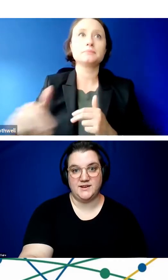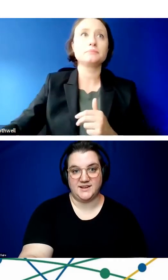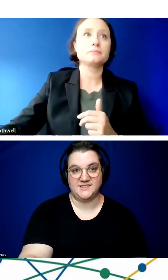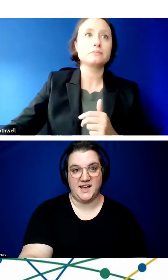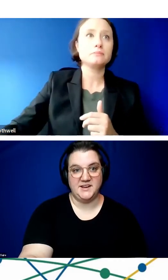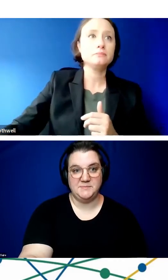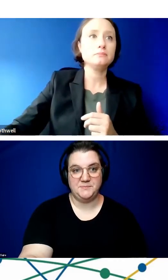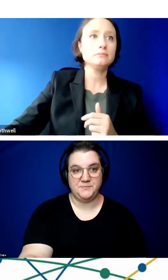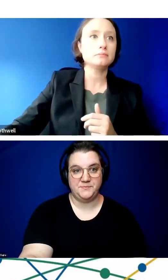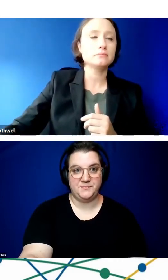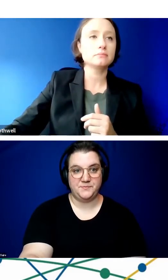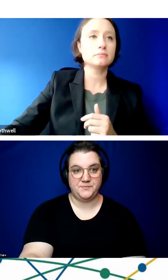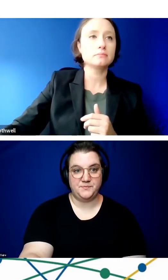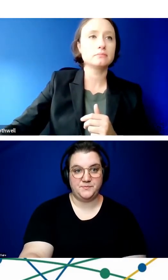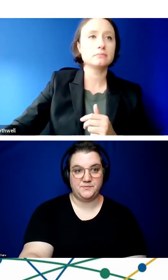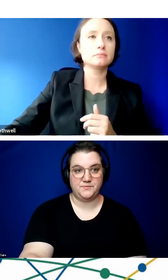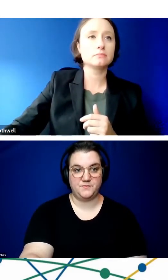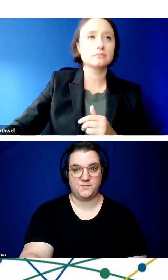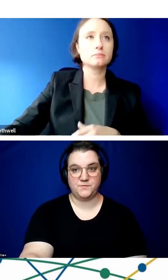Next slide.